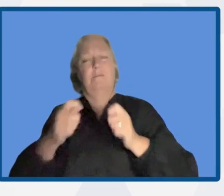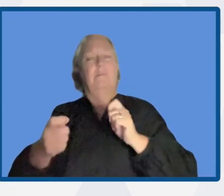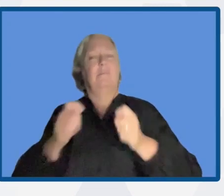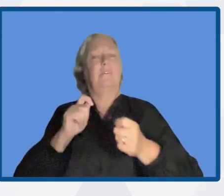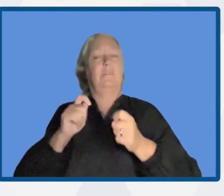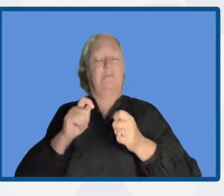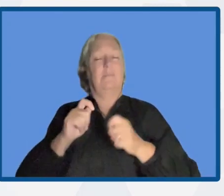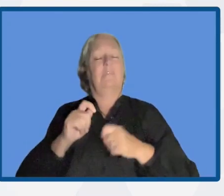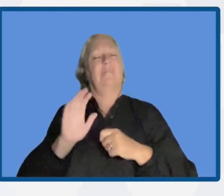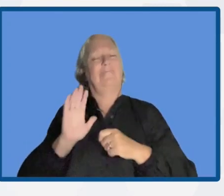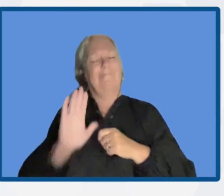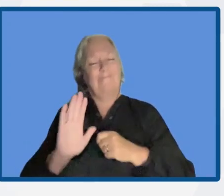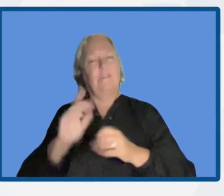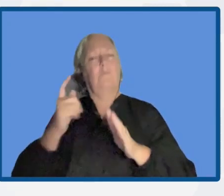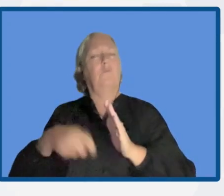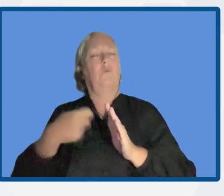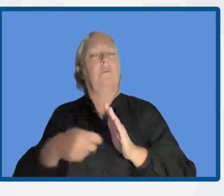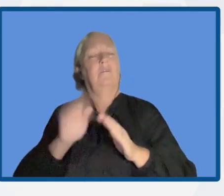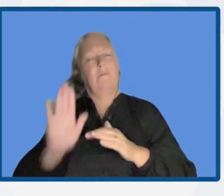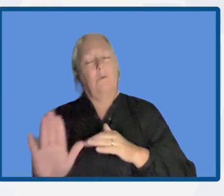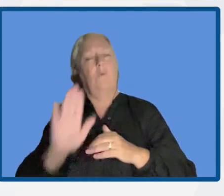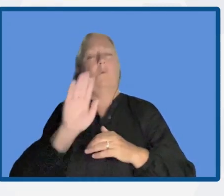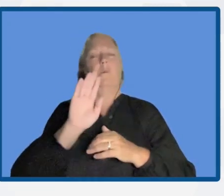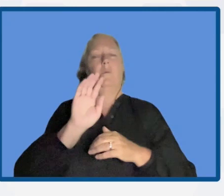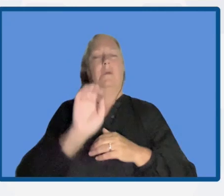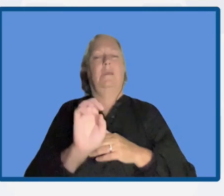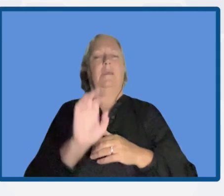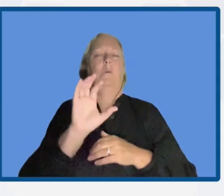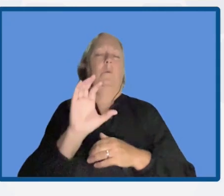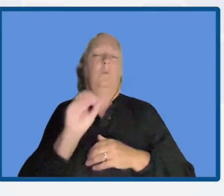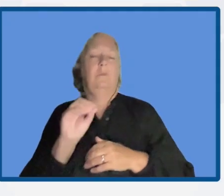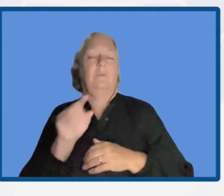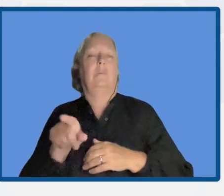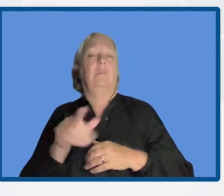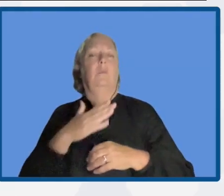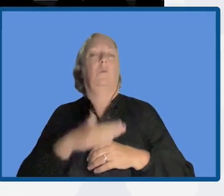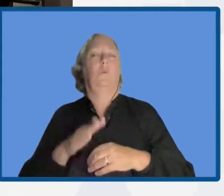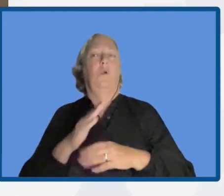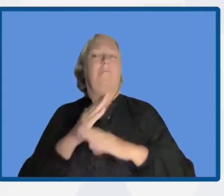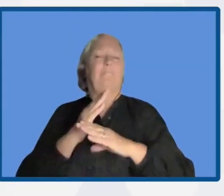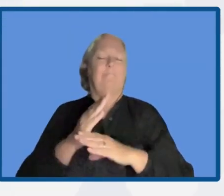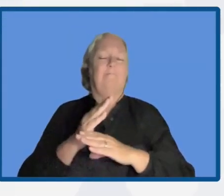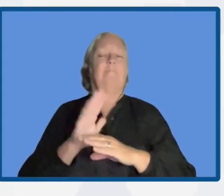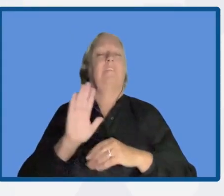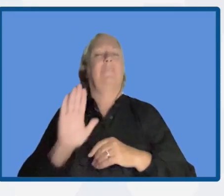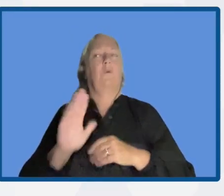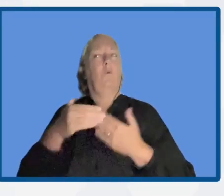those ecosystems, thus providing protection for those development assets in the long term.